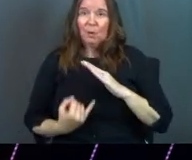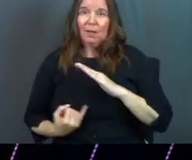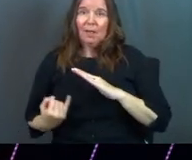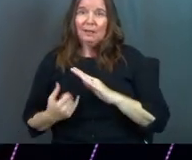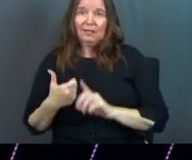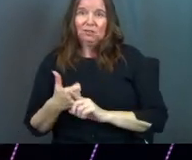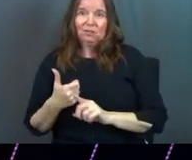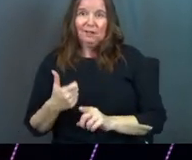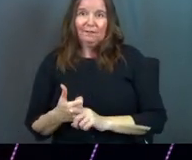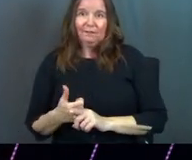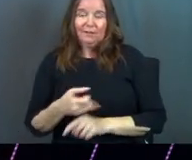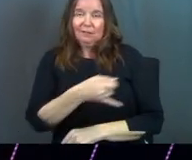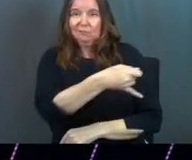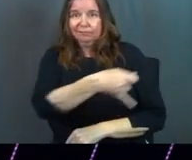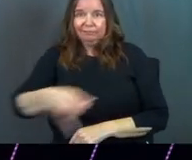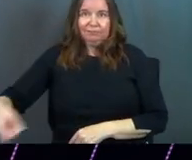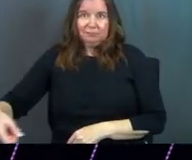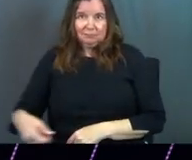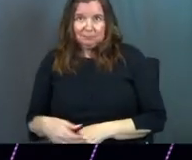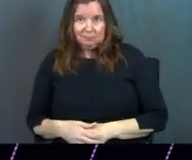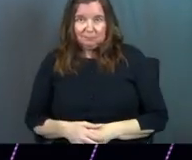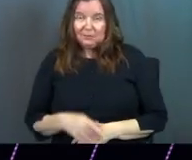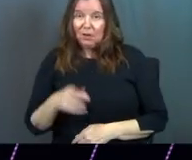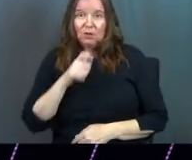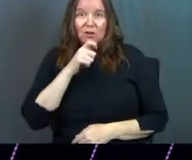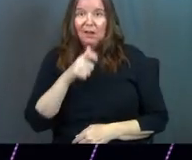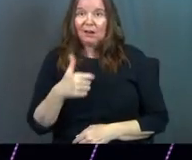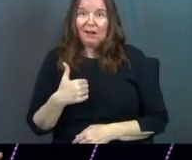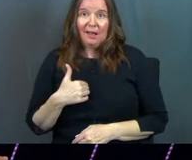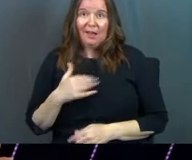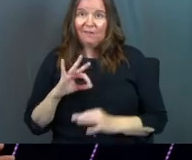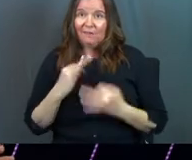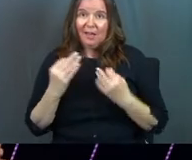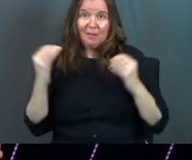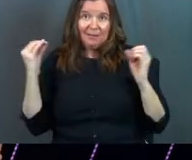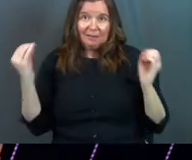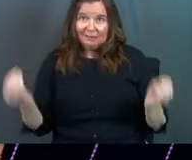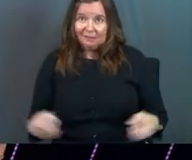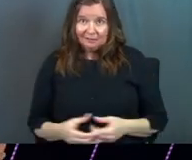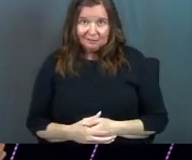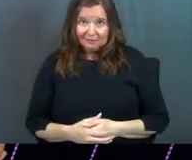isolate yourself. And you're not going to have family.